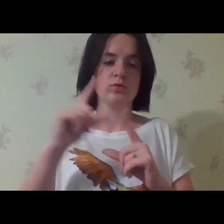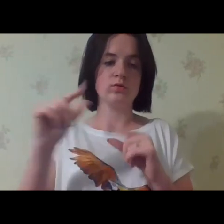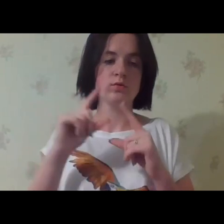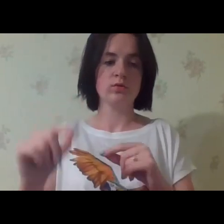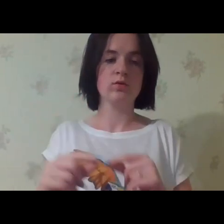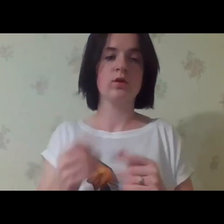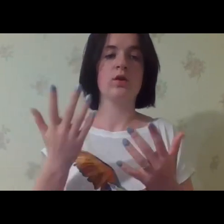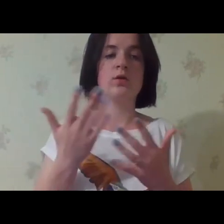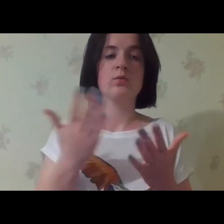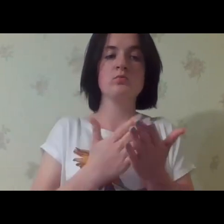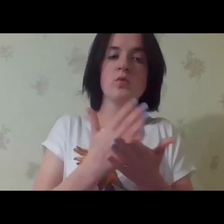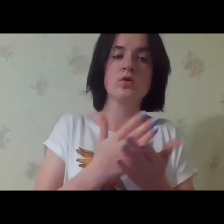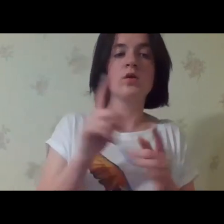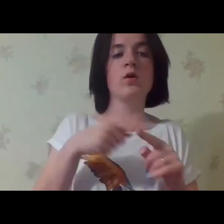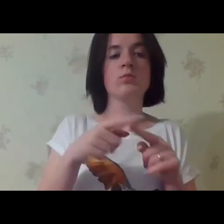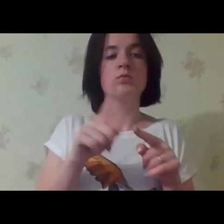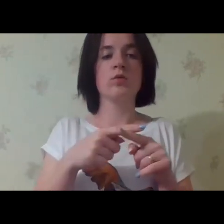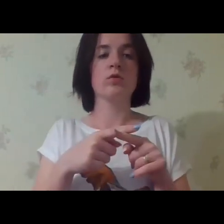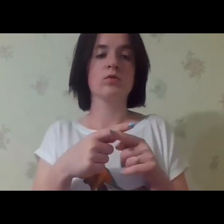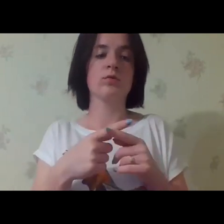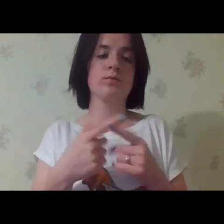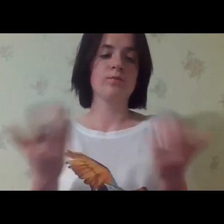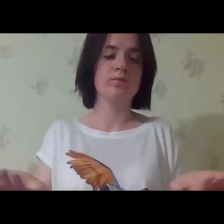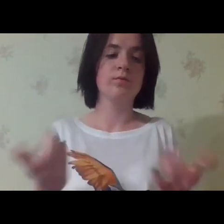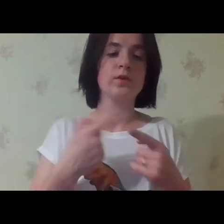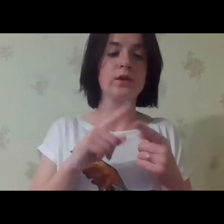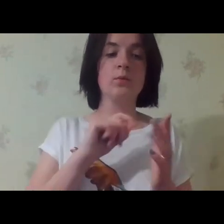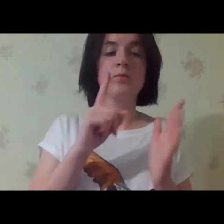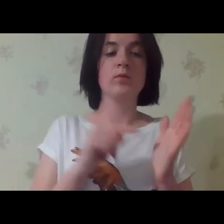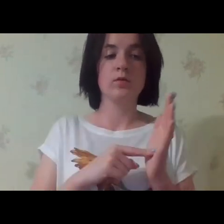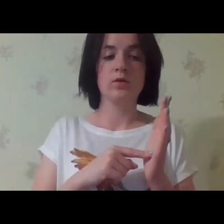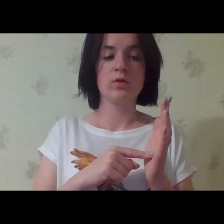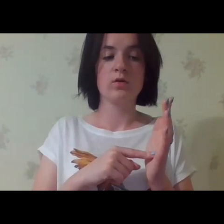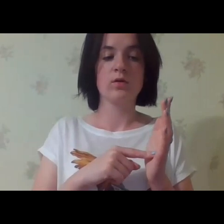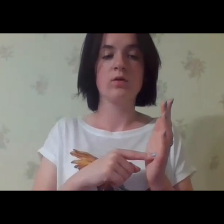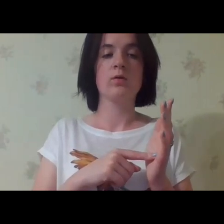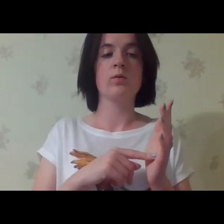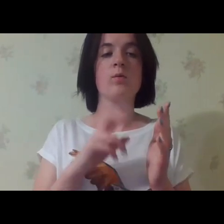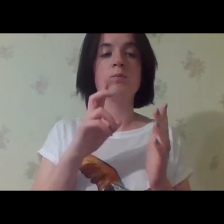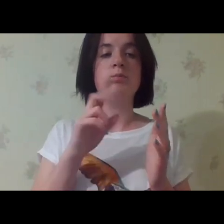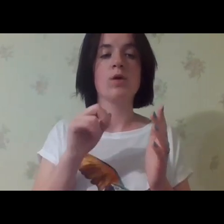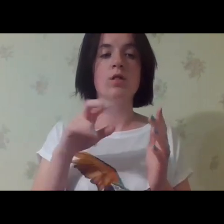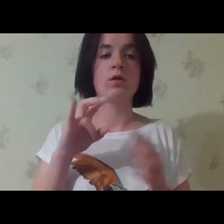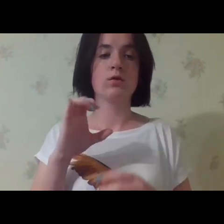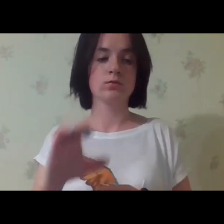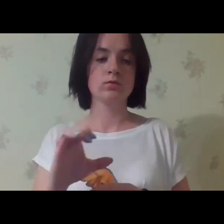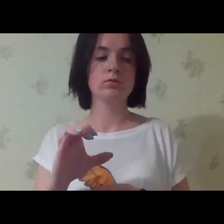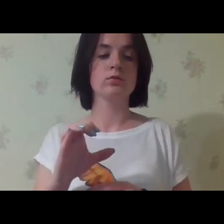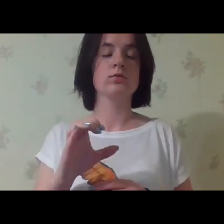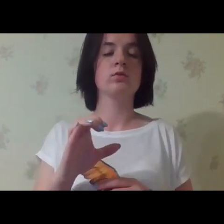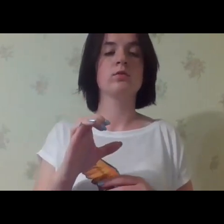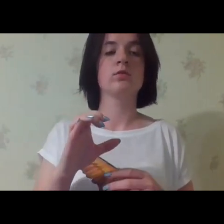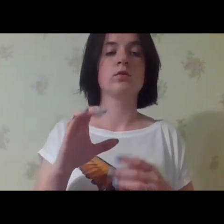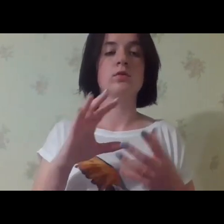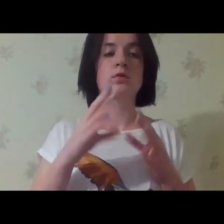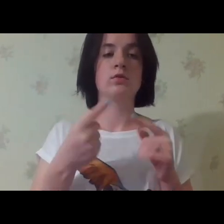several days a week in order to avoid commuting every day. So this is the question of the